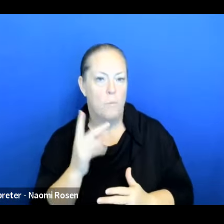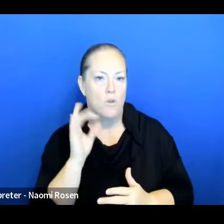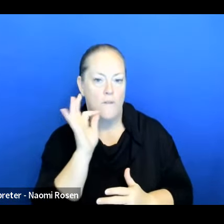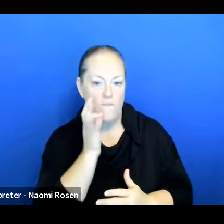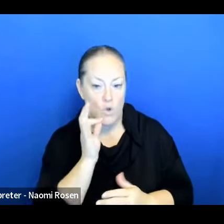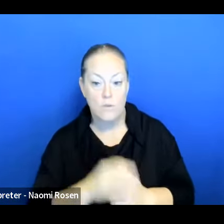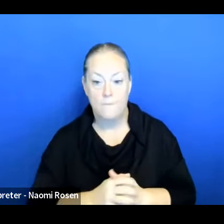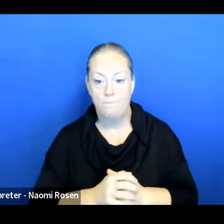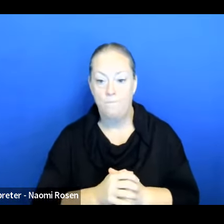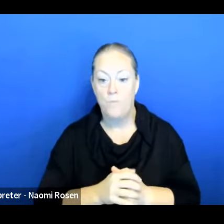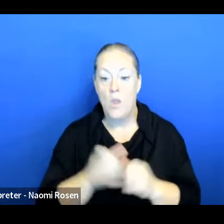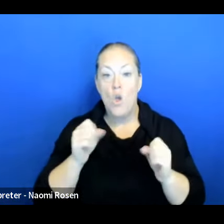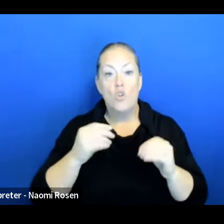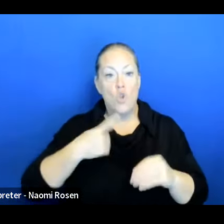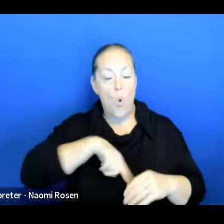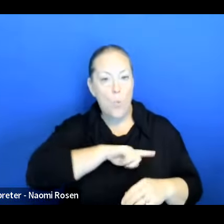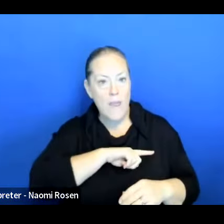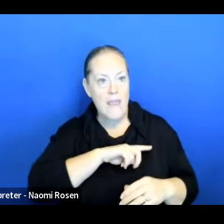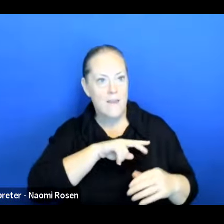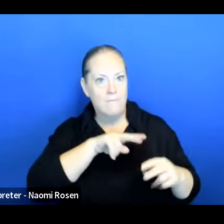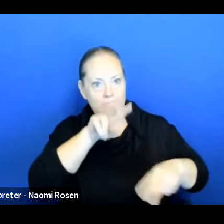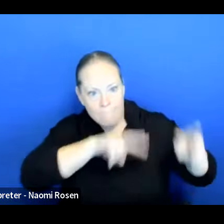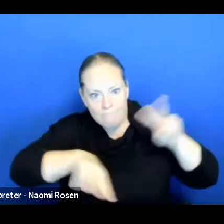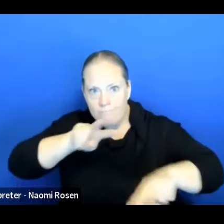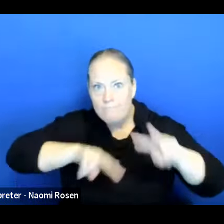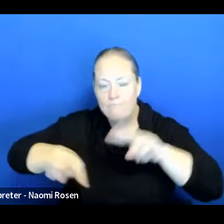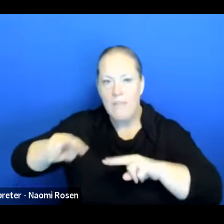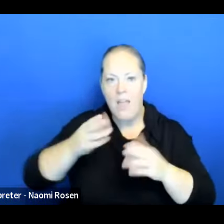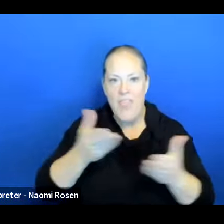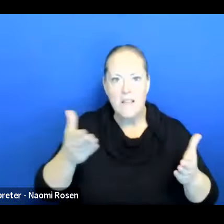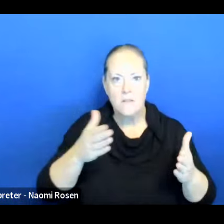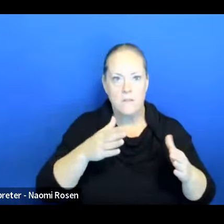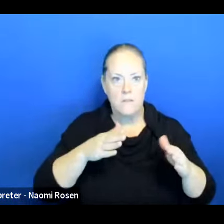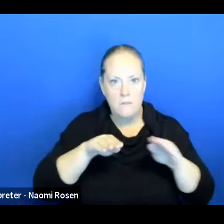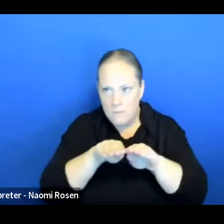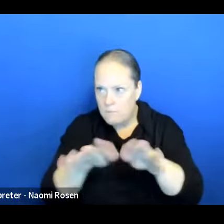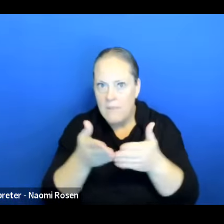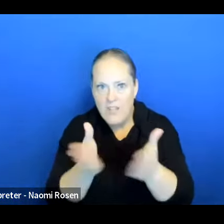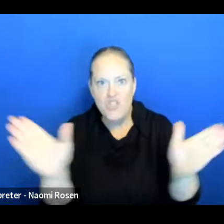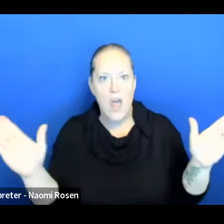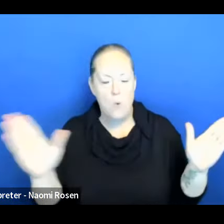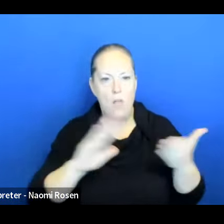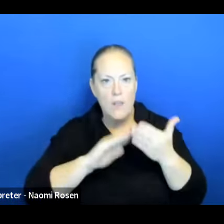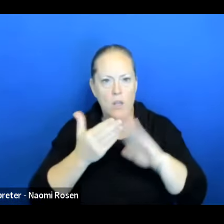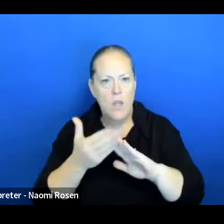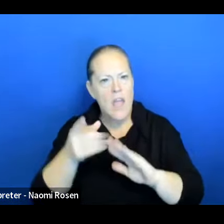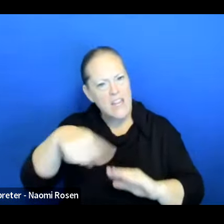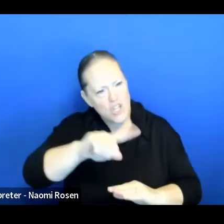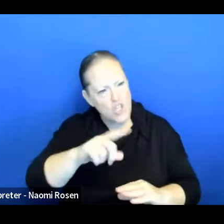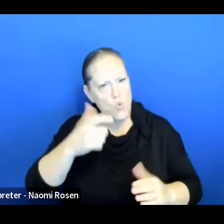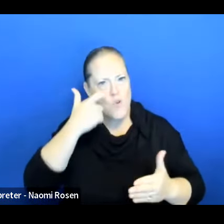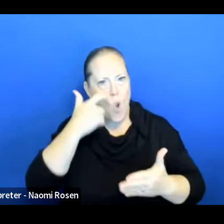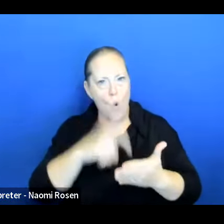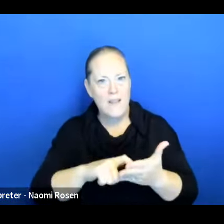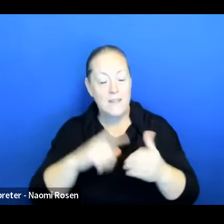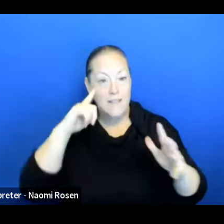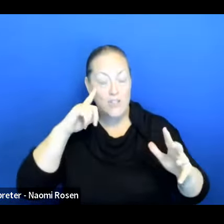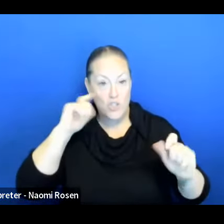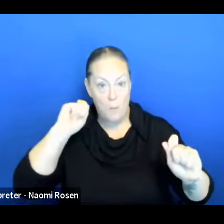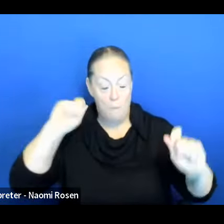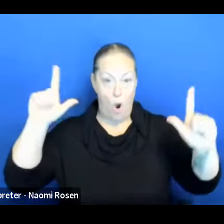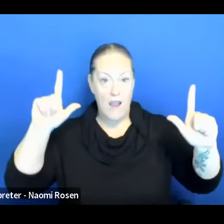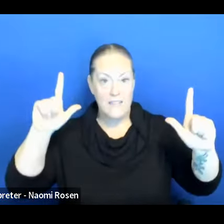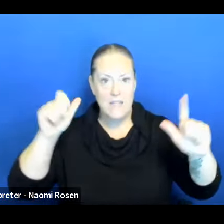communities and specific to each of the communities. Uh, were there any surprises for you in the report and findings, anything,